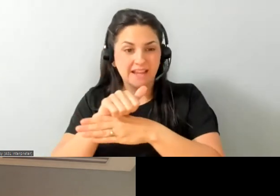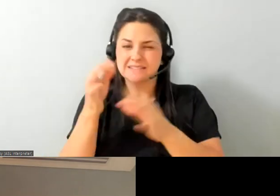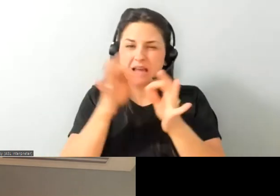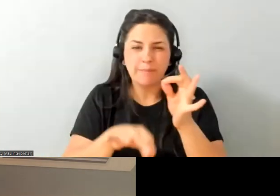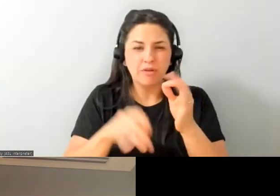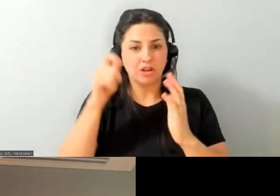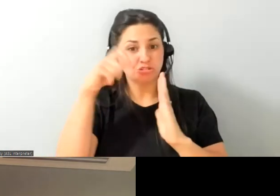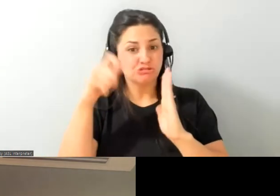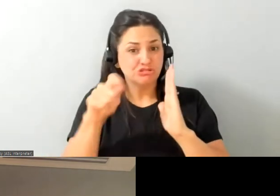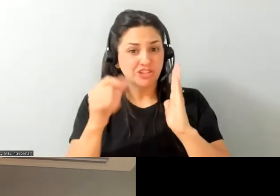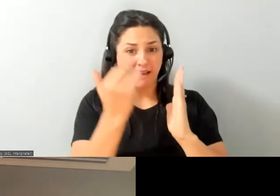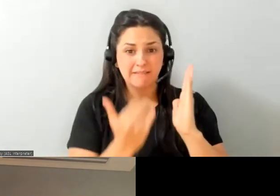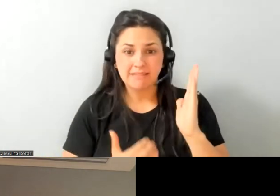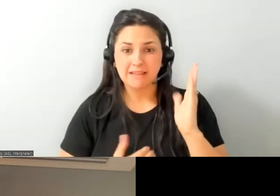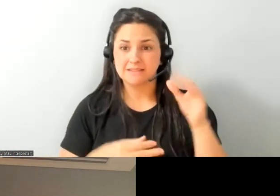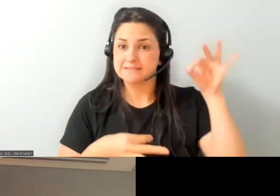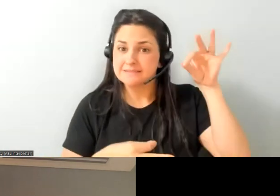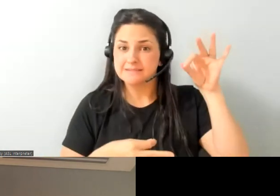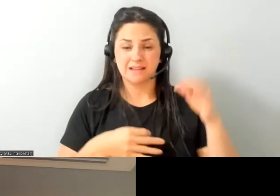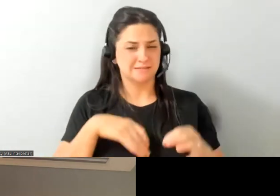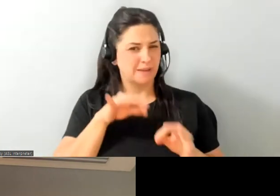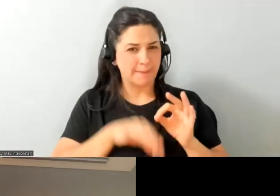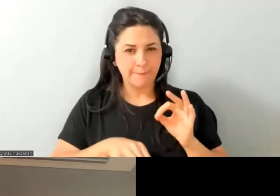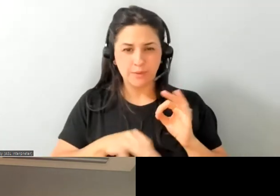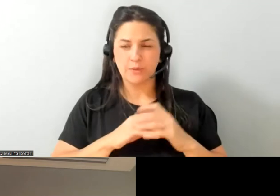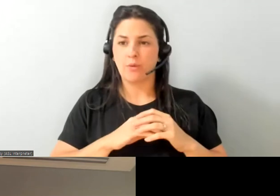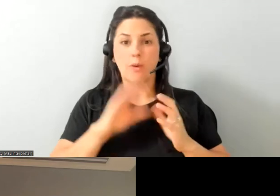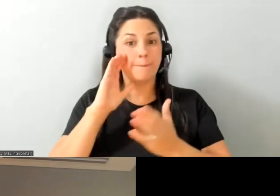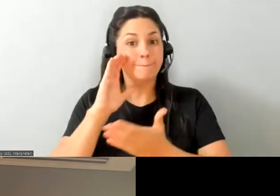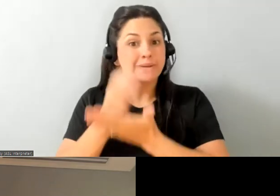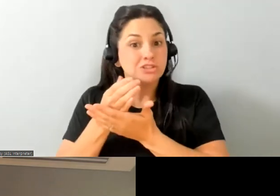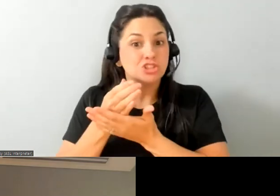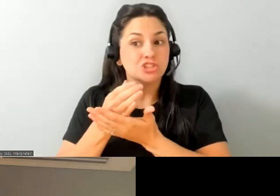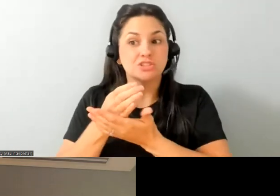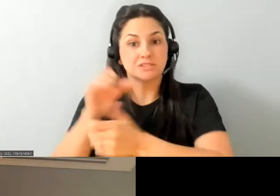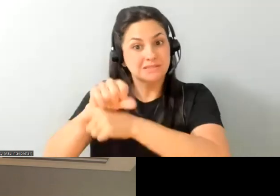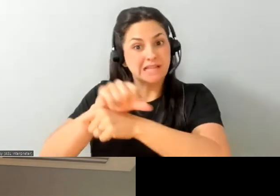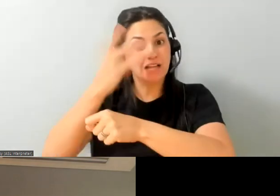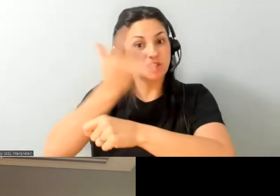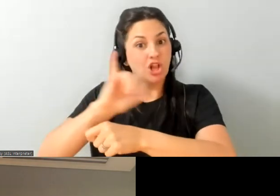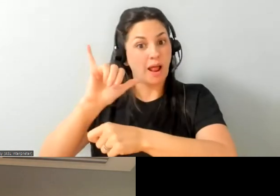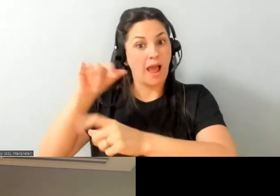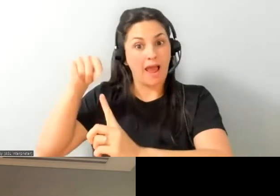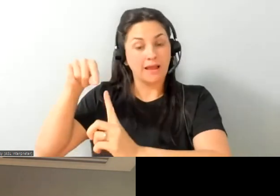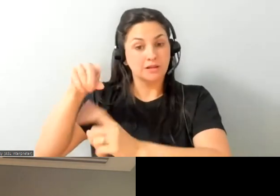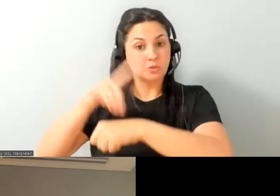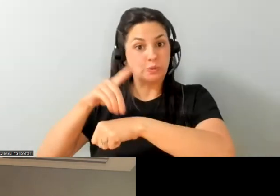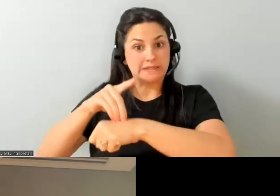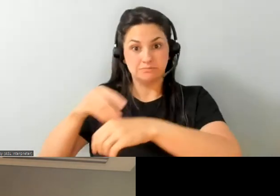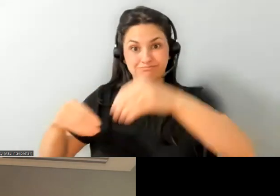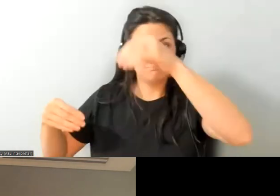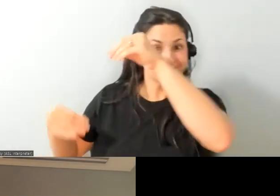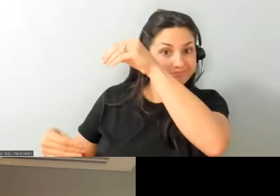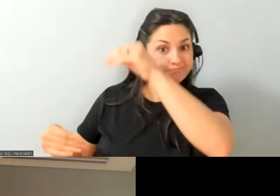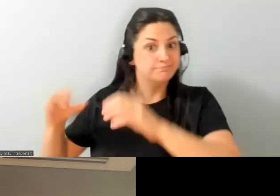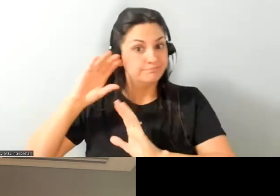checklists um just uh even pictures of what a task would look like is now being incorporated in a lot